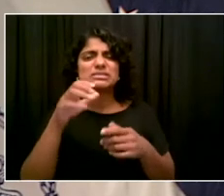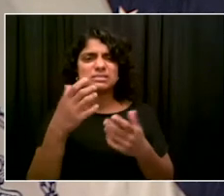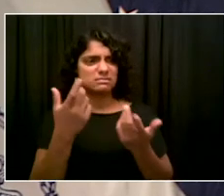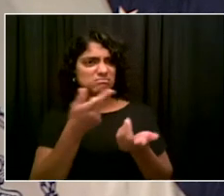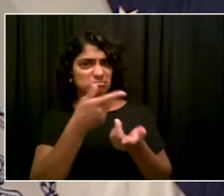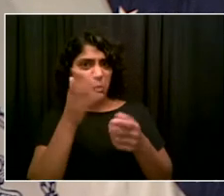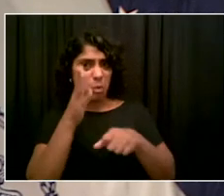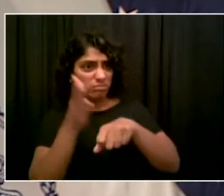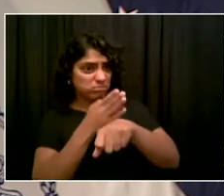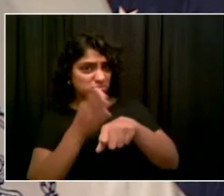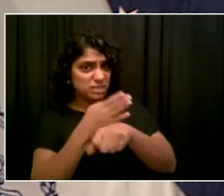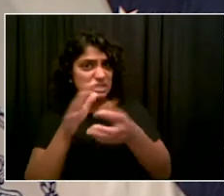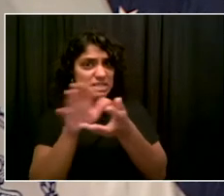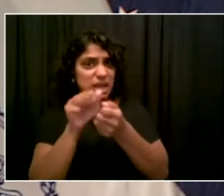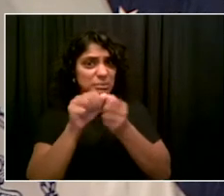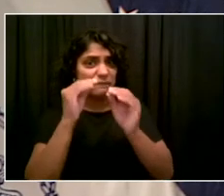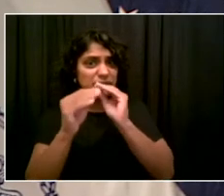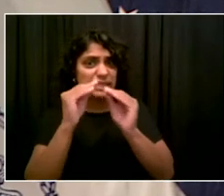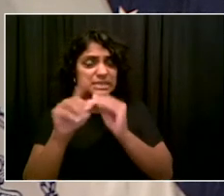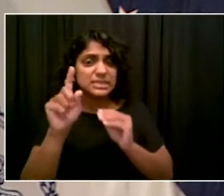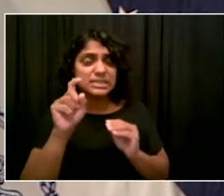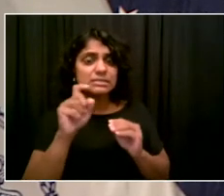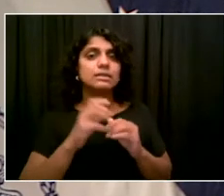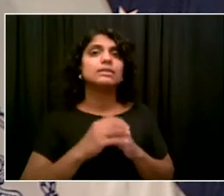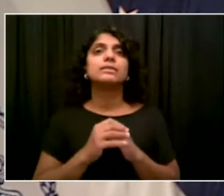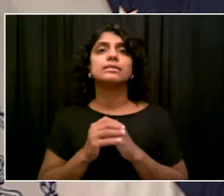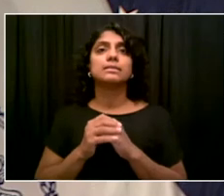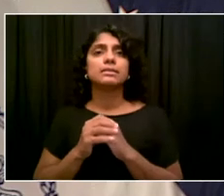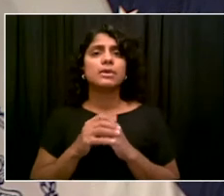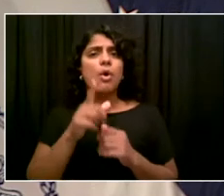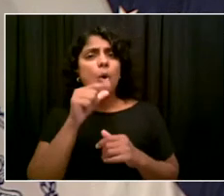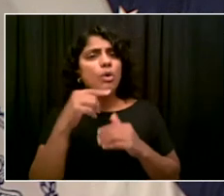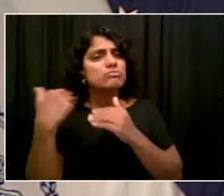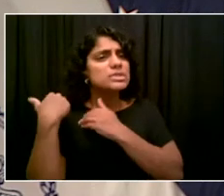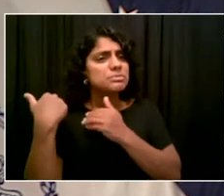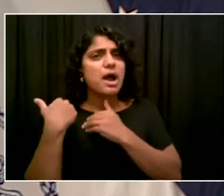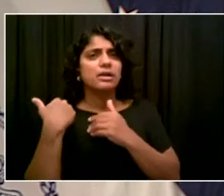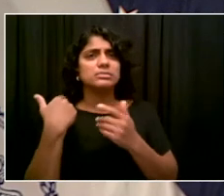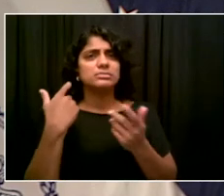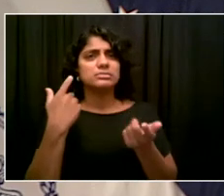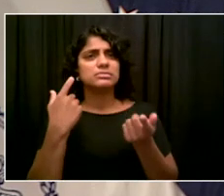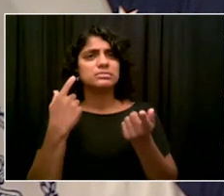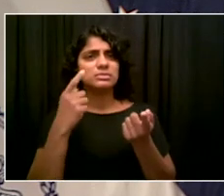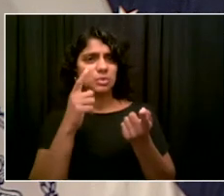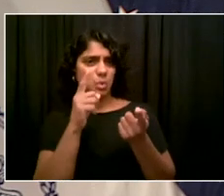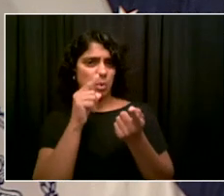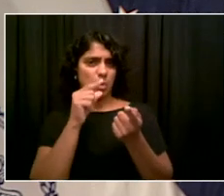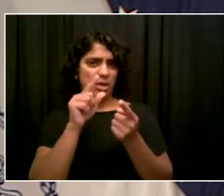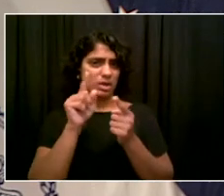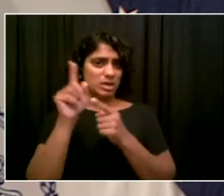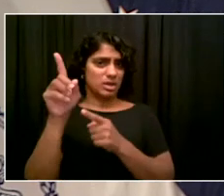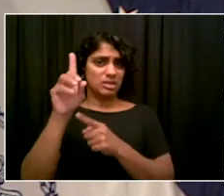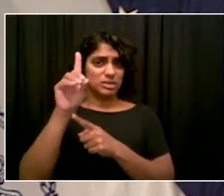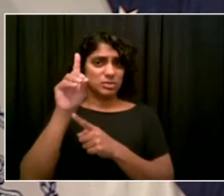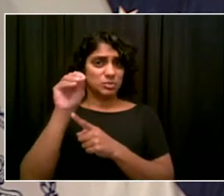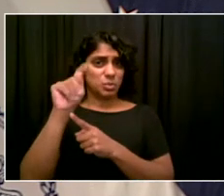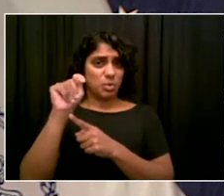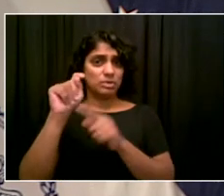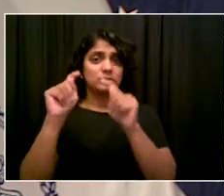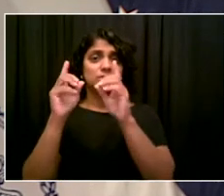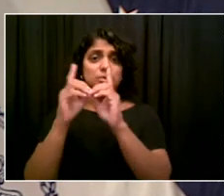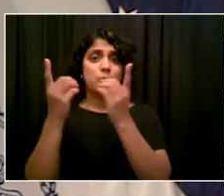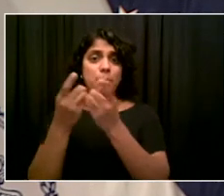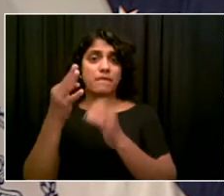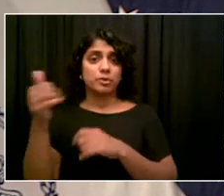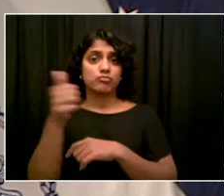like one of those situations where agencies finger point at one another. I'm wondering if you are aware of what the status